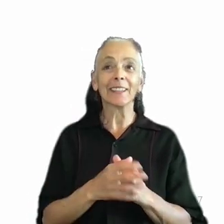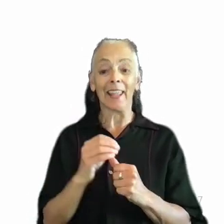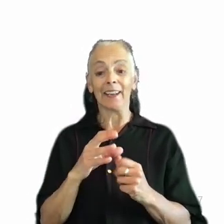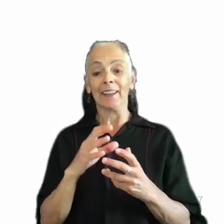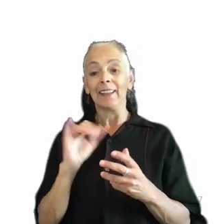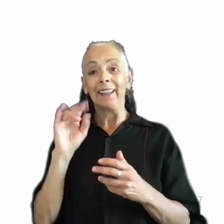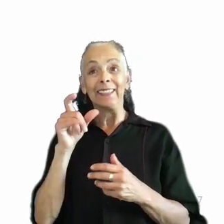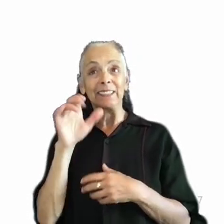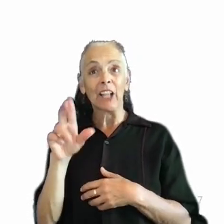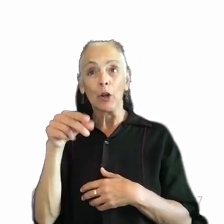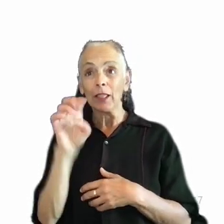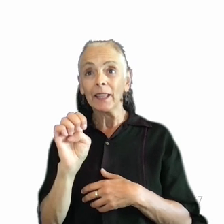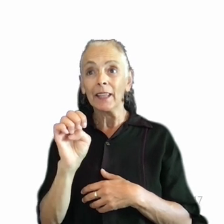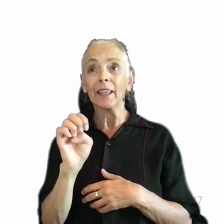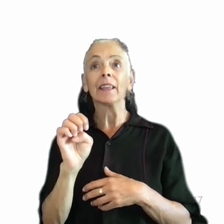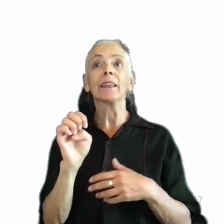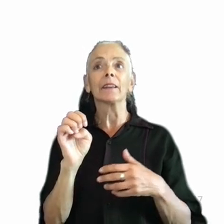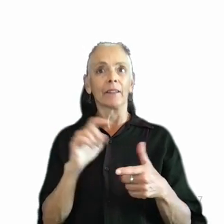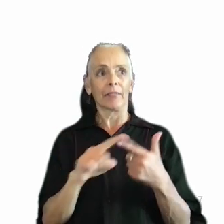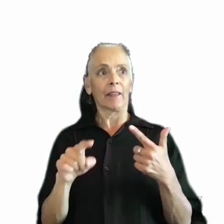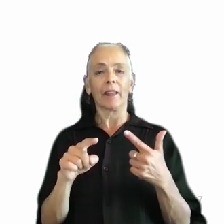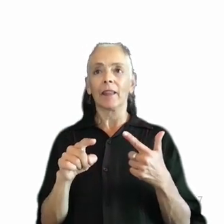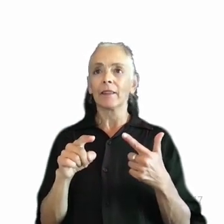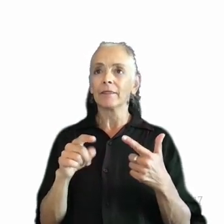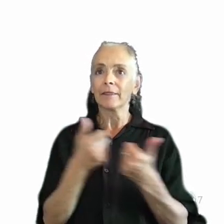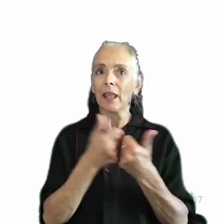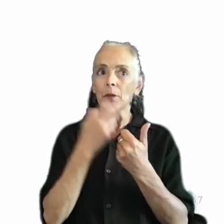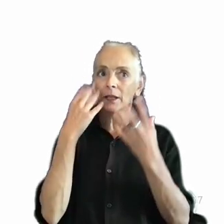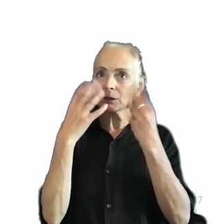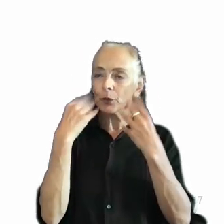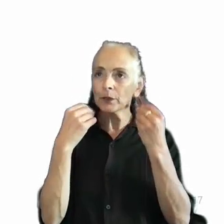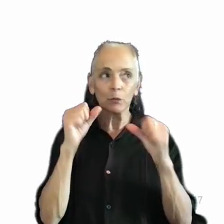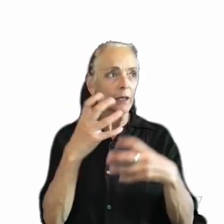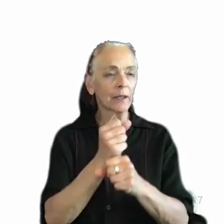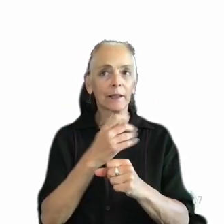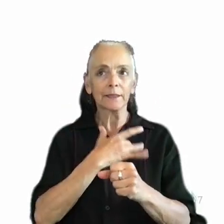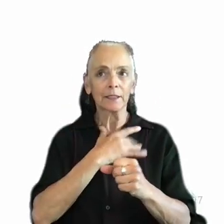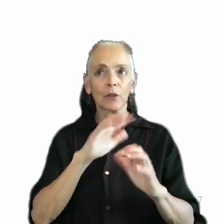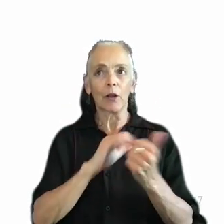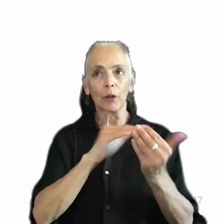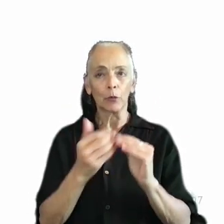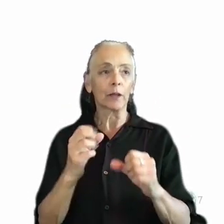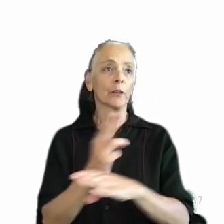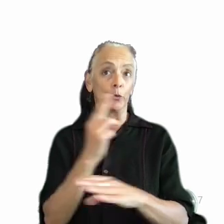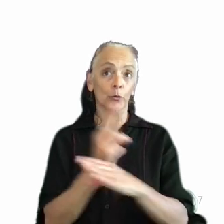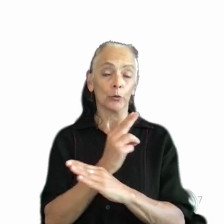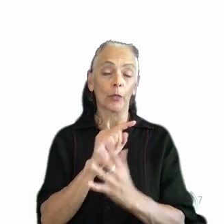game experiences and get a sense for how the community is going to be able to make use of those.